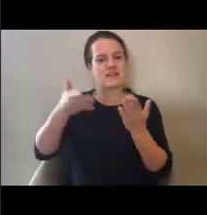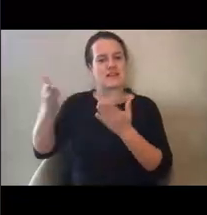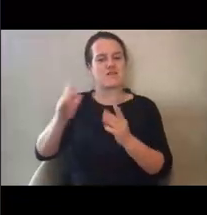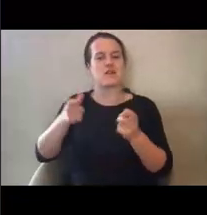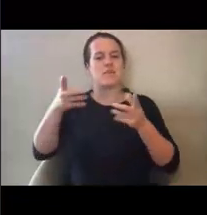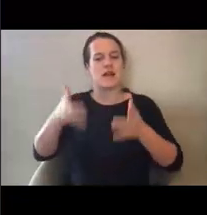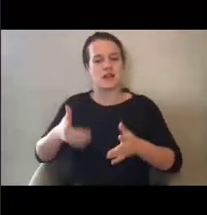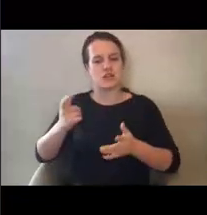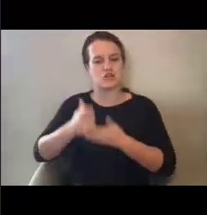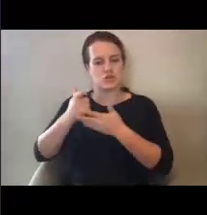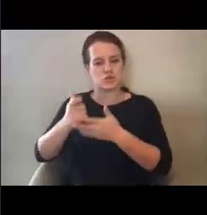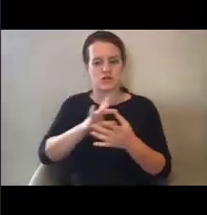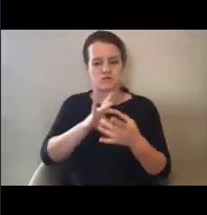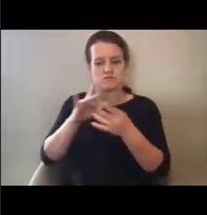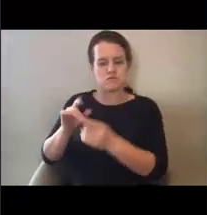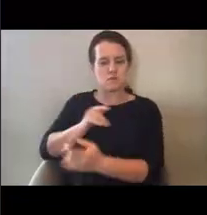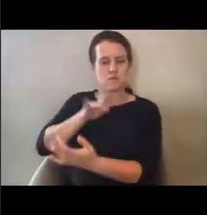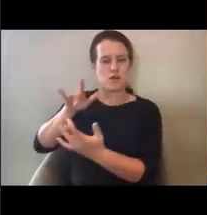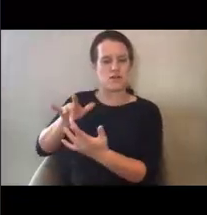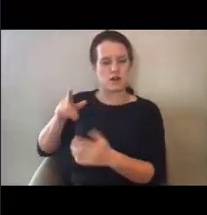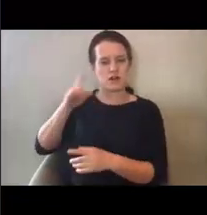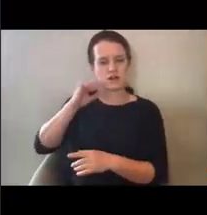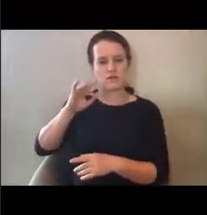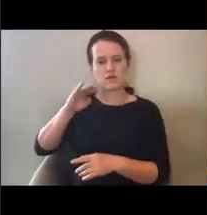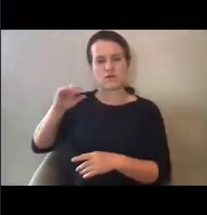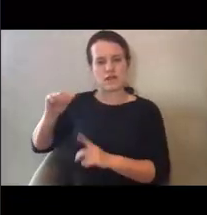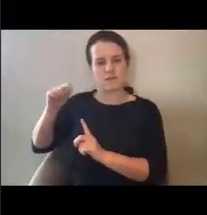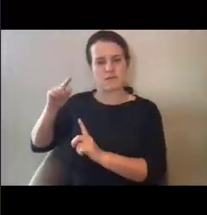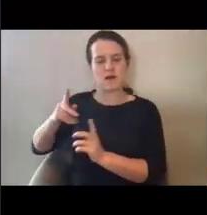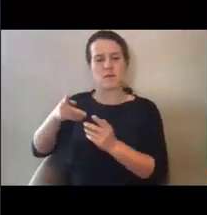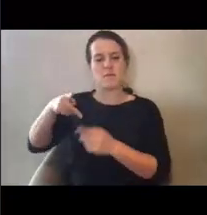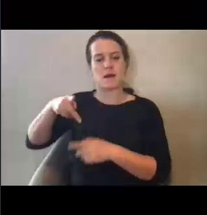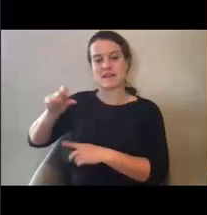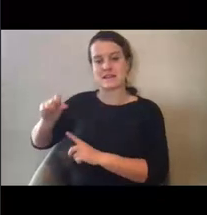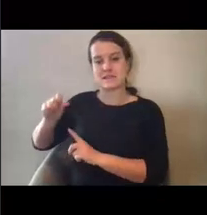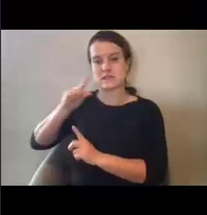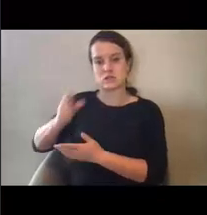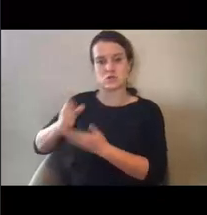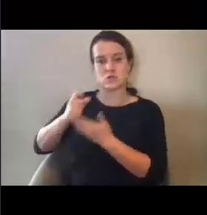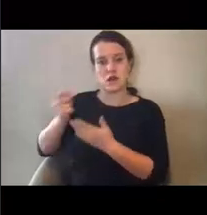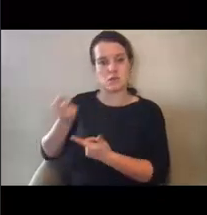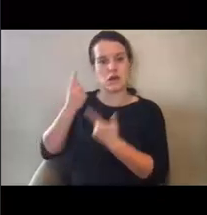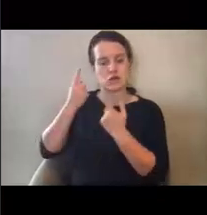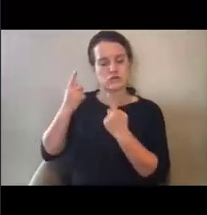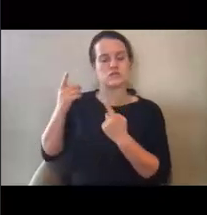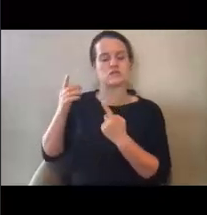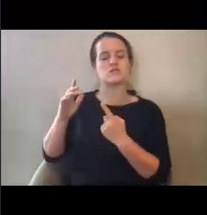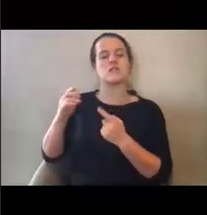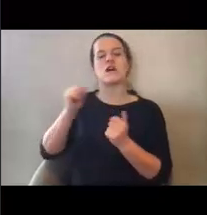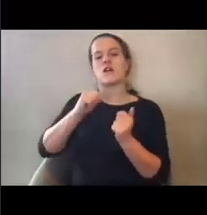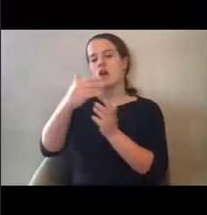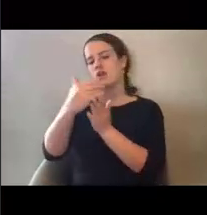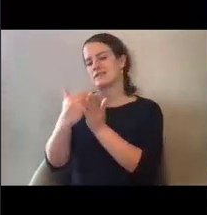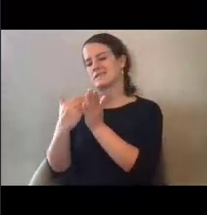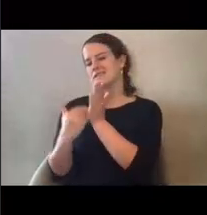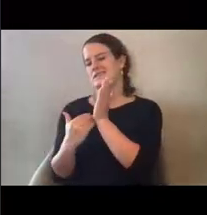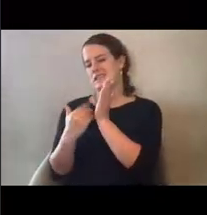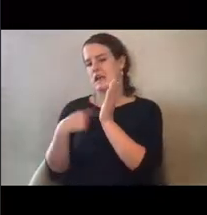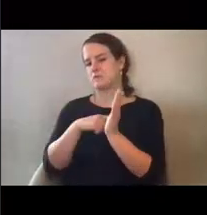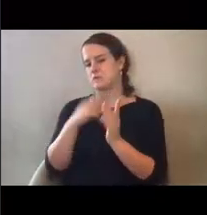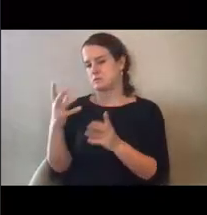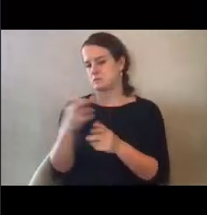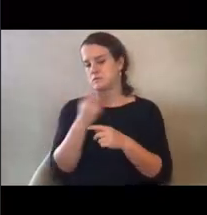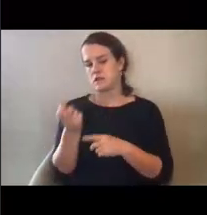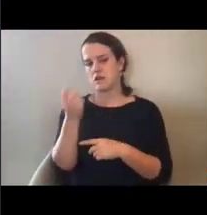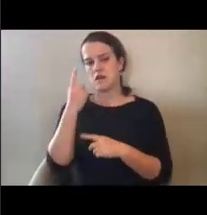contact for FEMA public assistance to help understand what all of the steps are to get from, I have costs